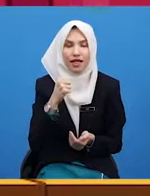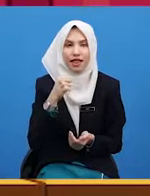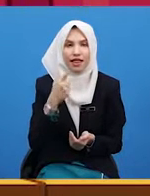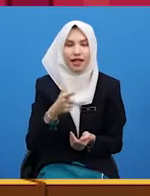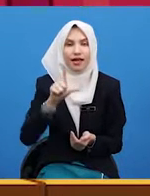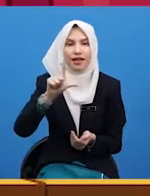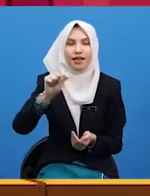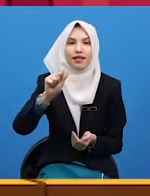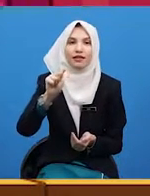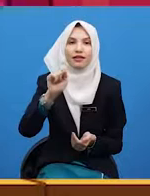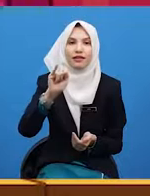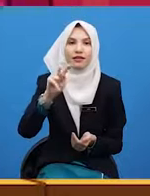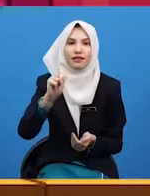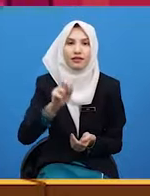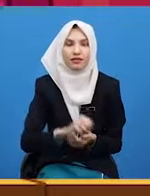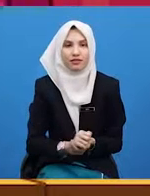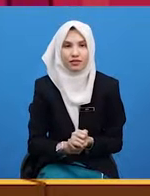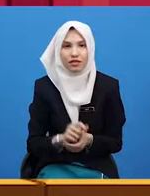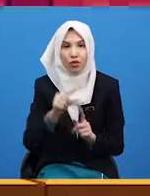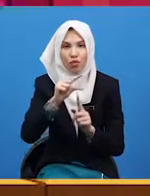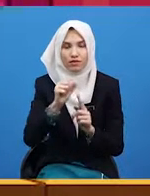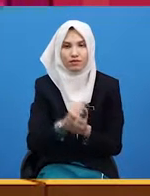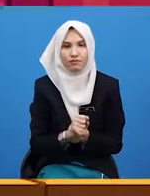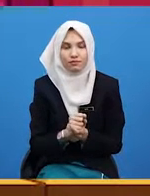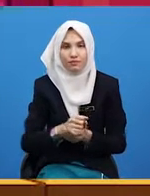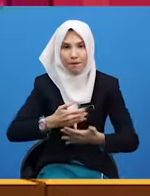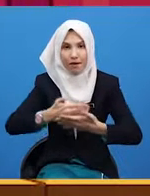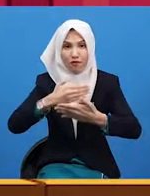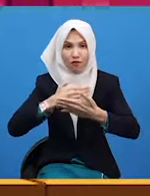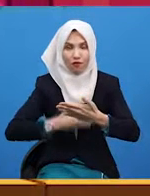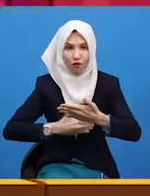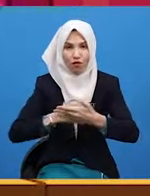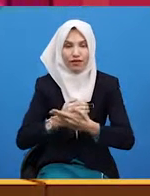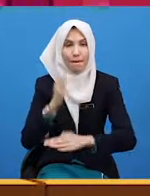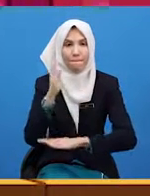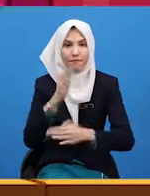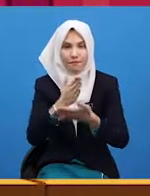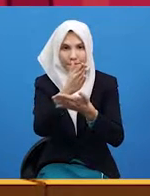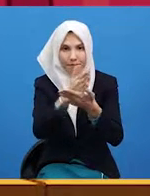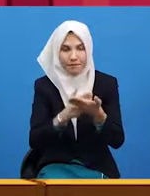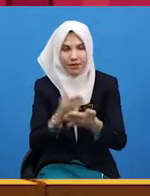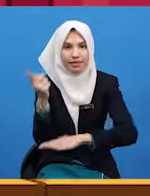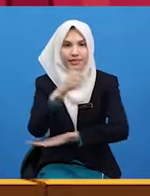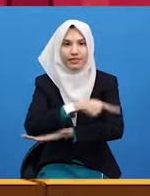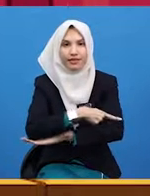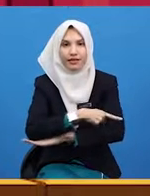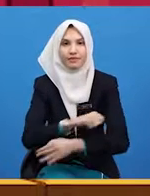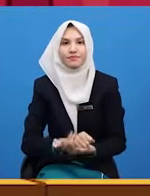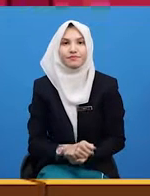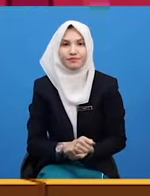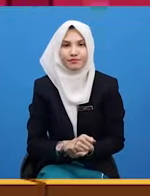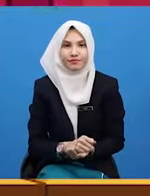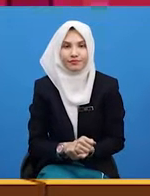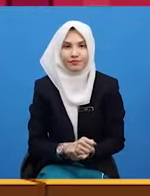it means before midday. We don't say the Latin word. We say the